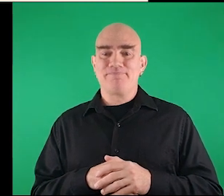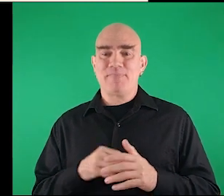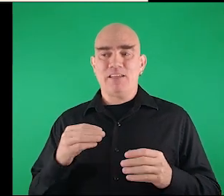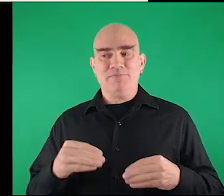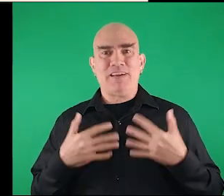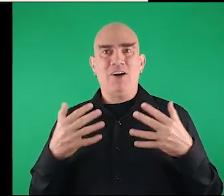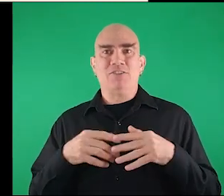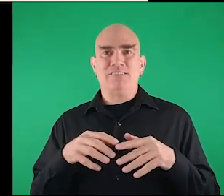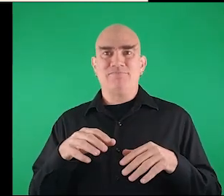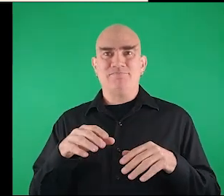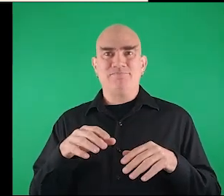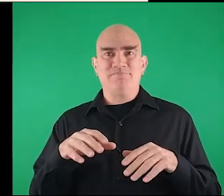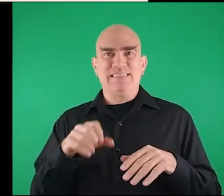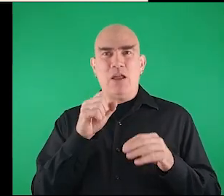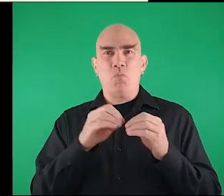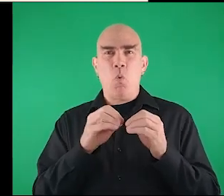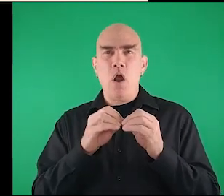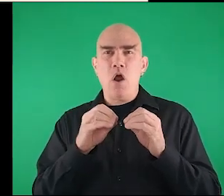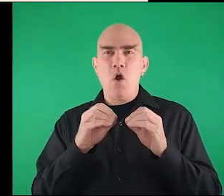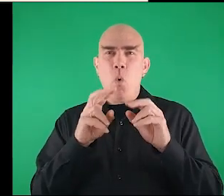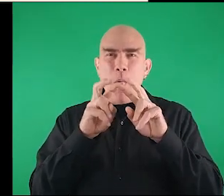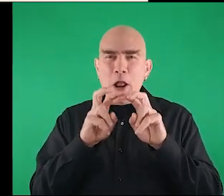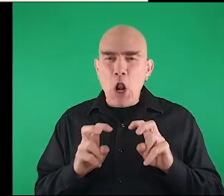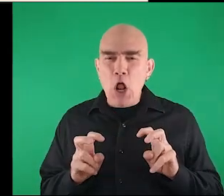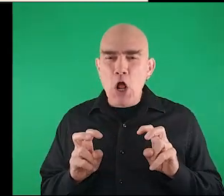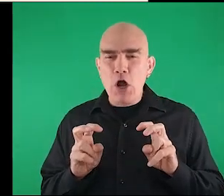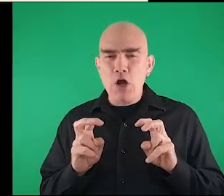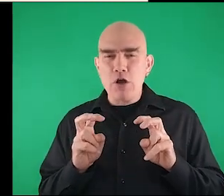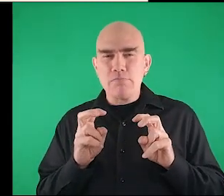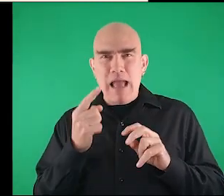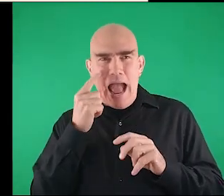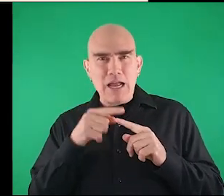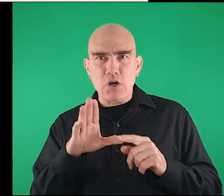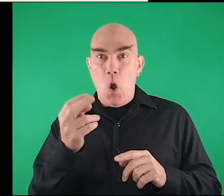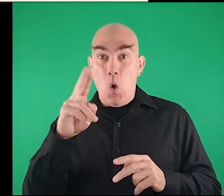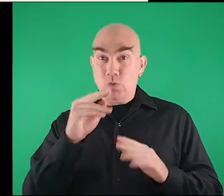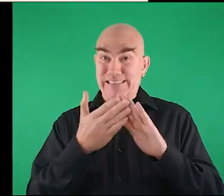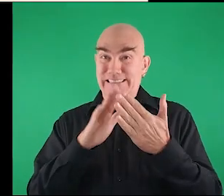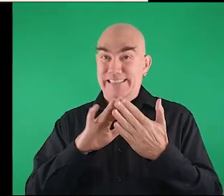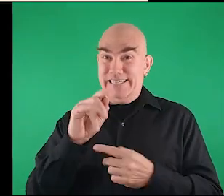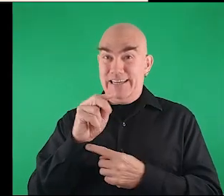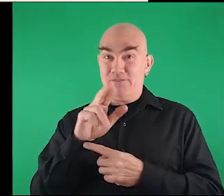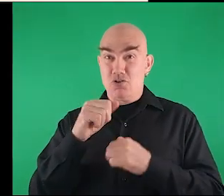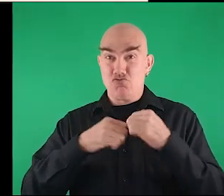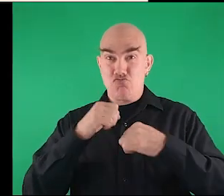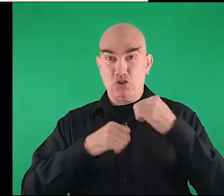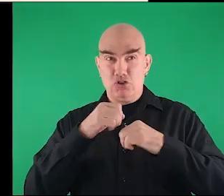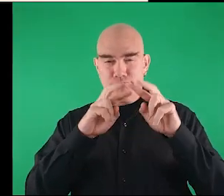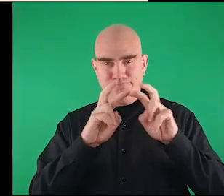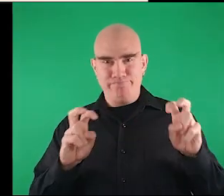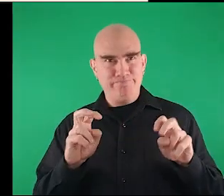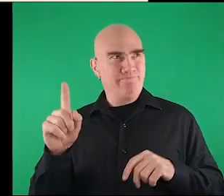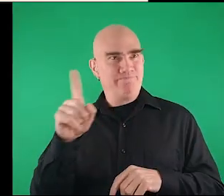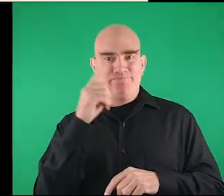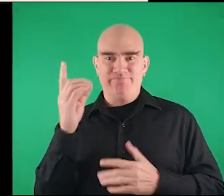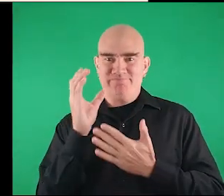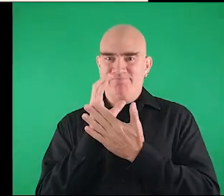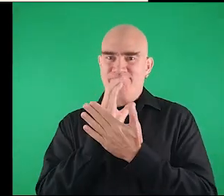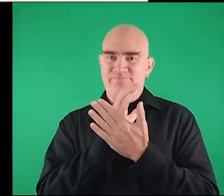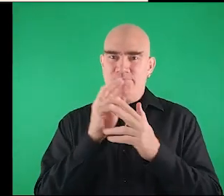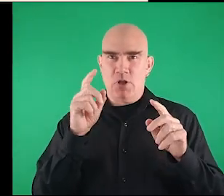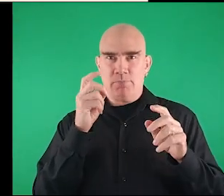and are inspired to take a more critical eye to your own city infrastructure